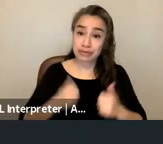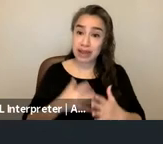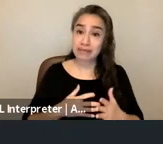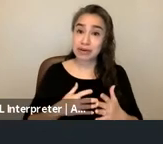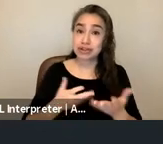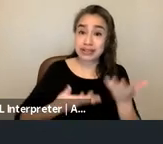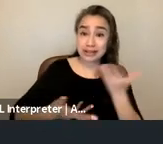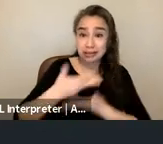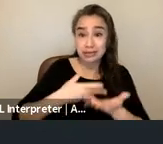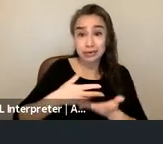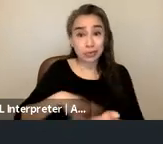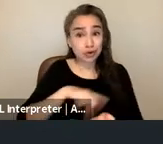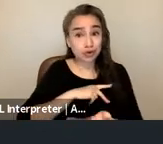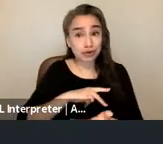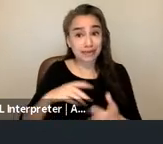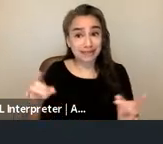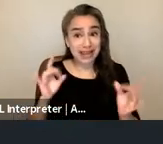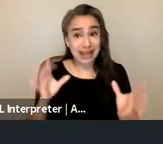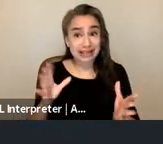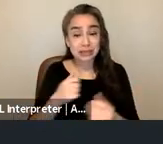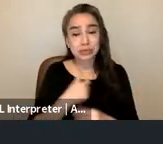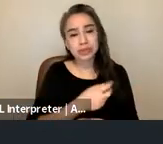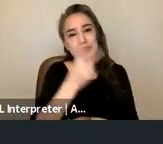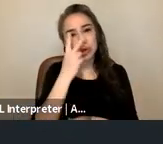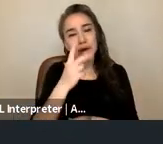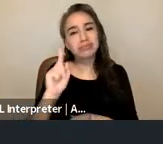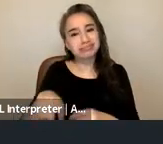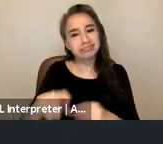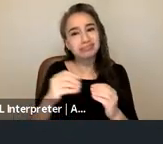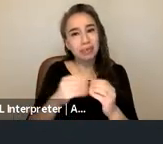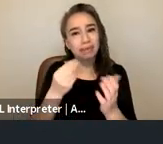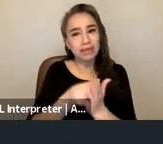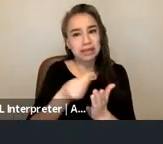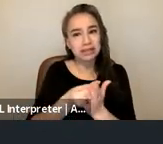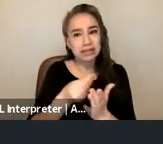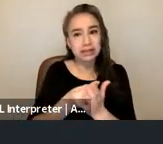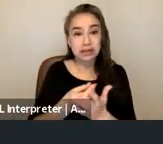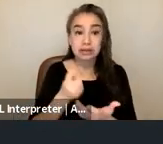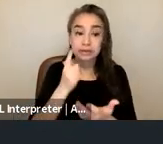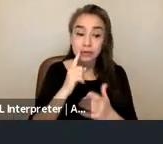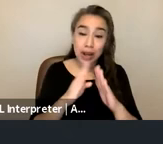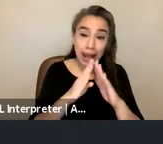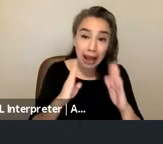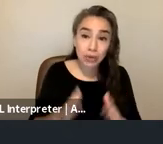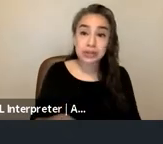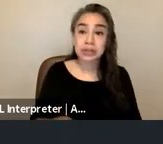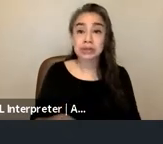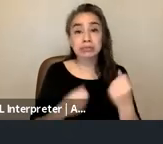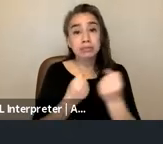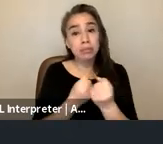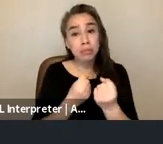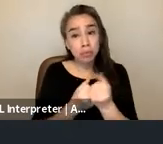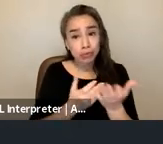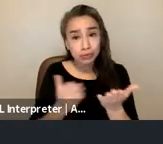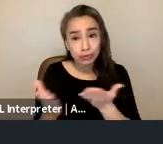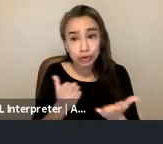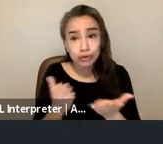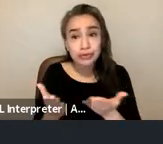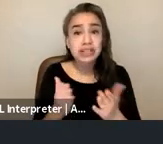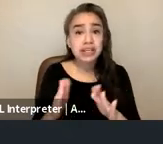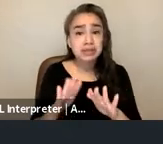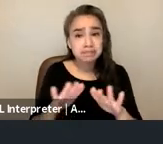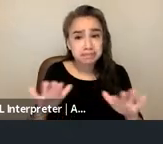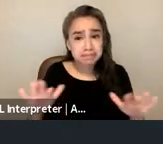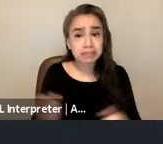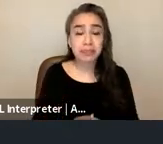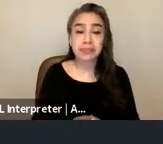we saw that there was an increased need for funding right for housing for supportive services um as more people